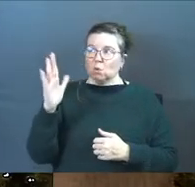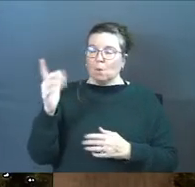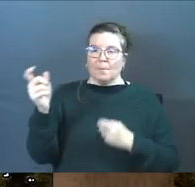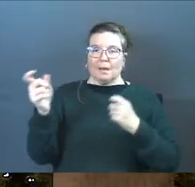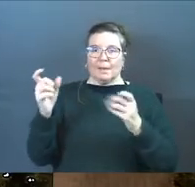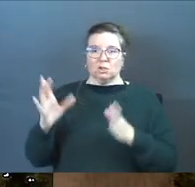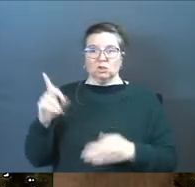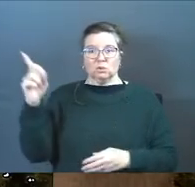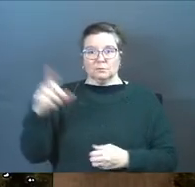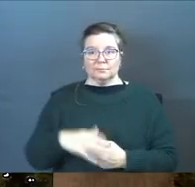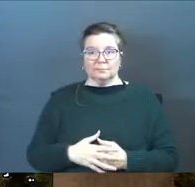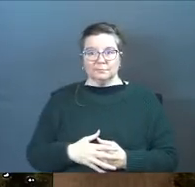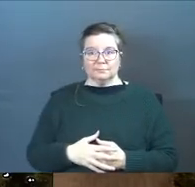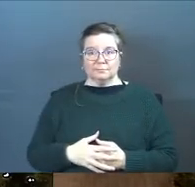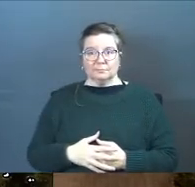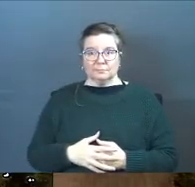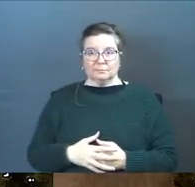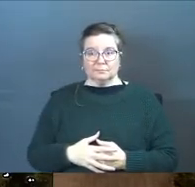my master